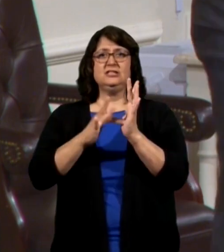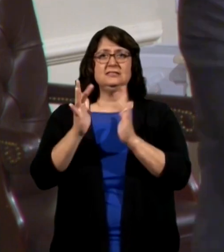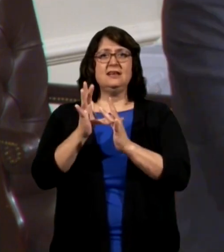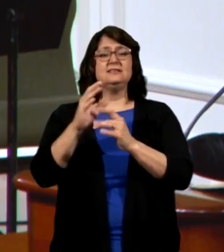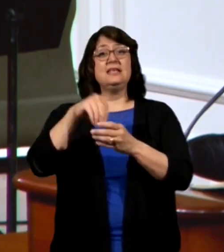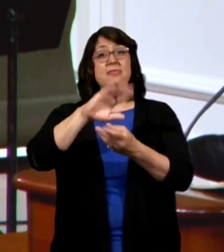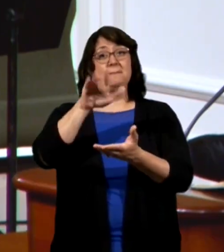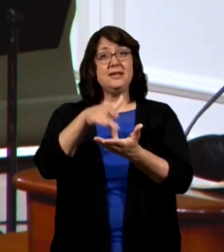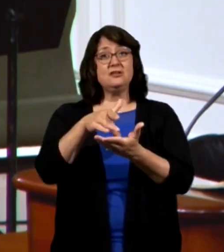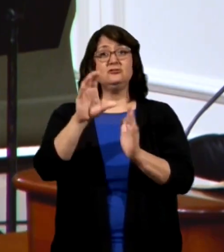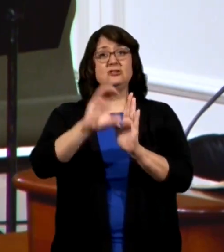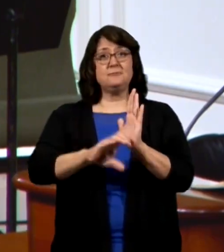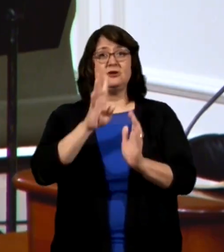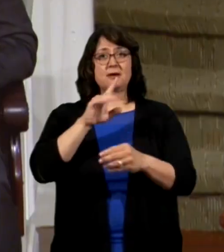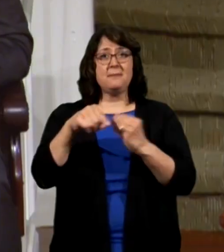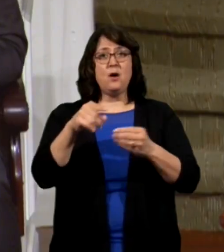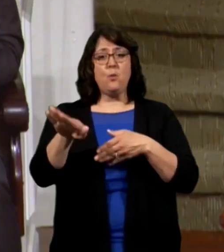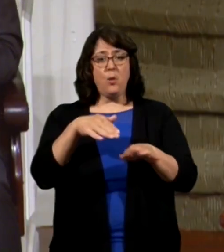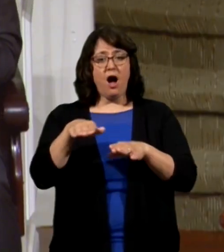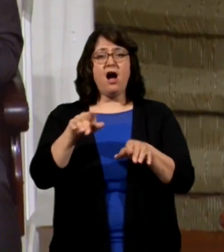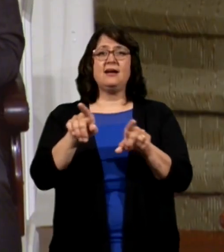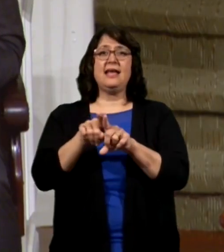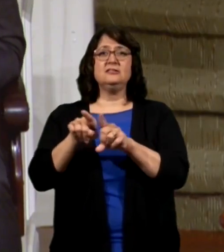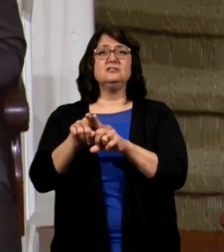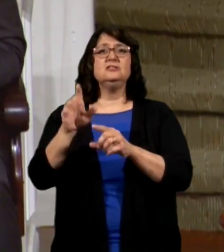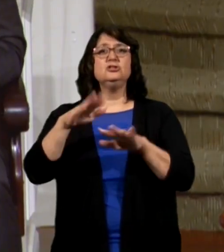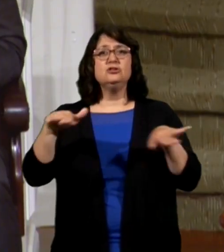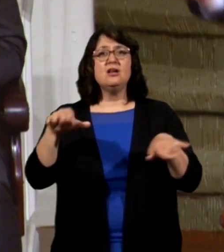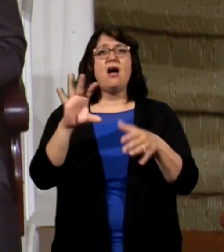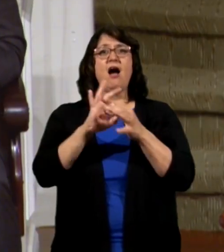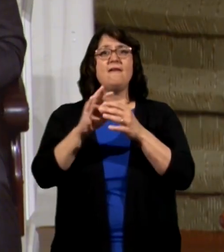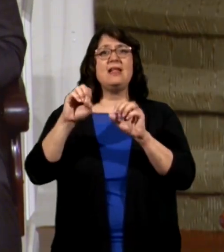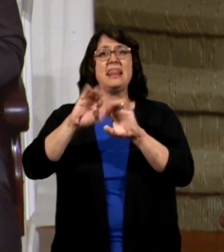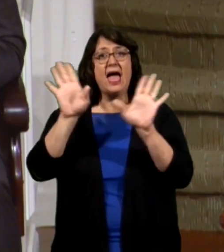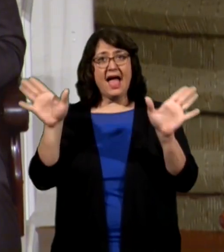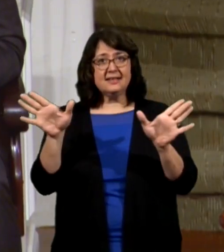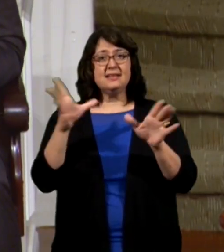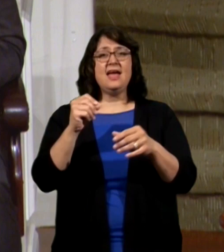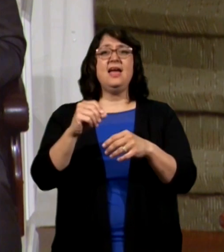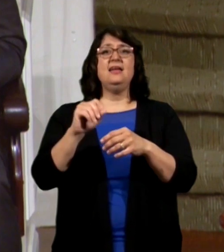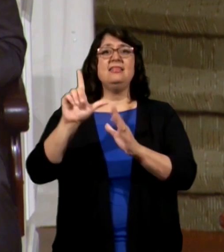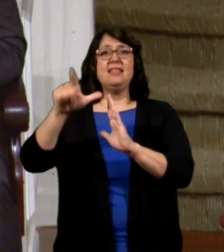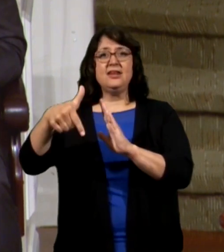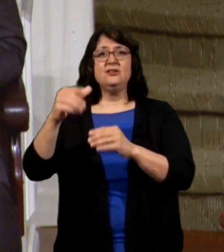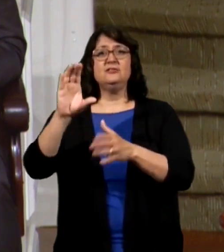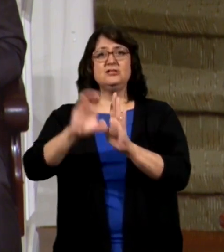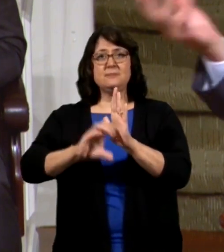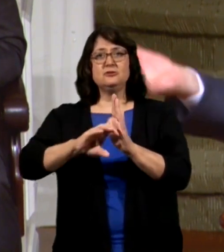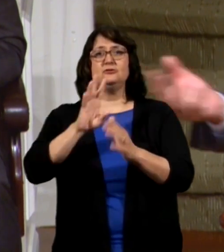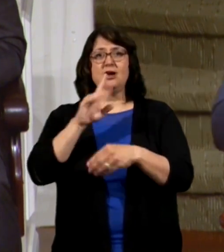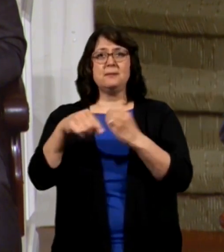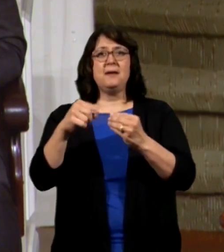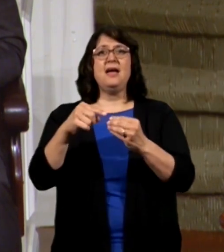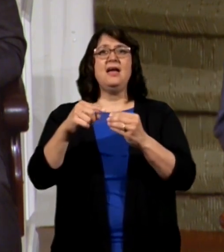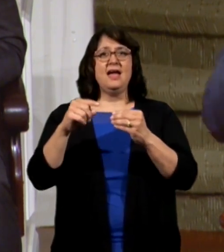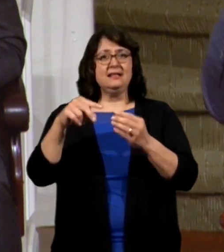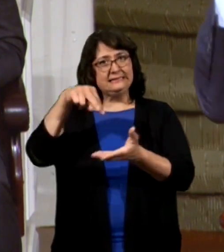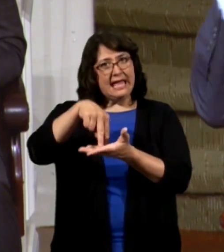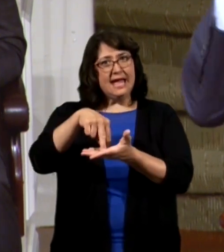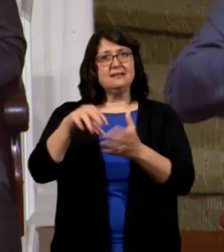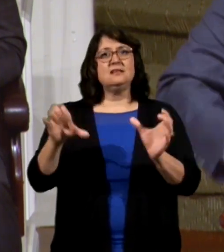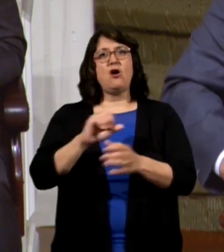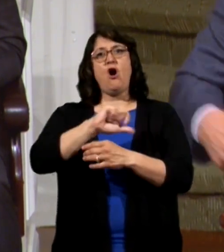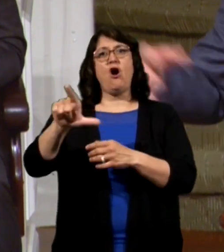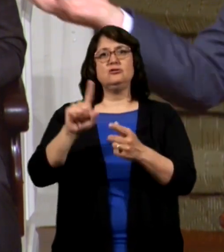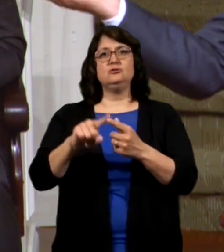chapters, walk as children of light. And the latter chapters, stand, having done all to stand, and